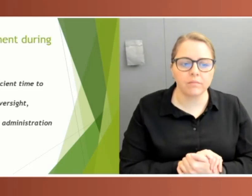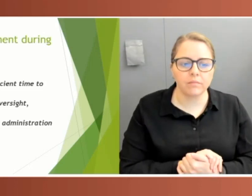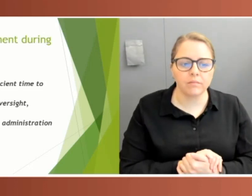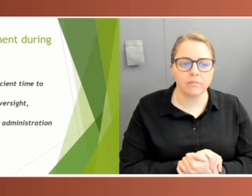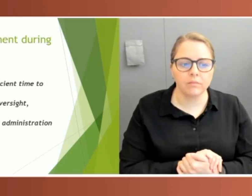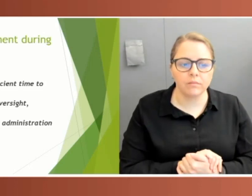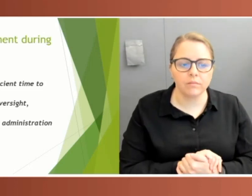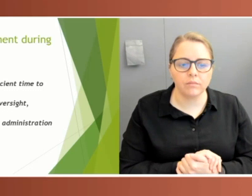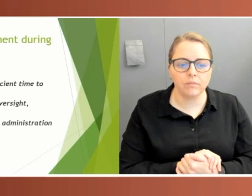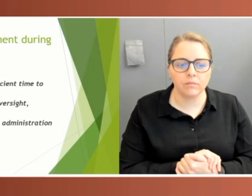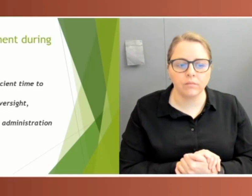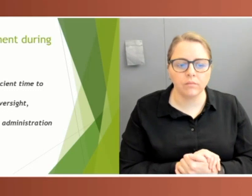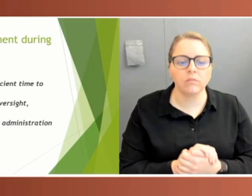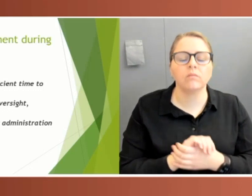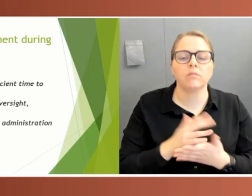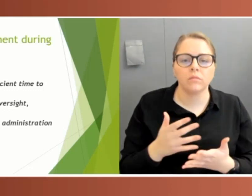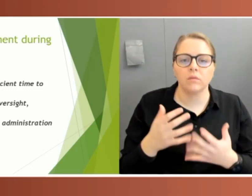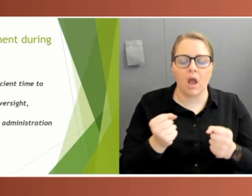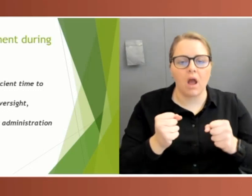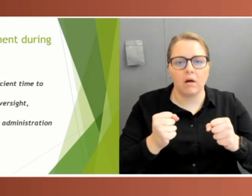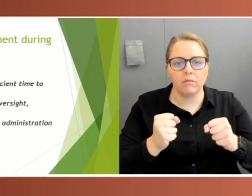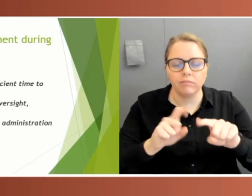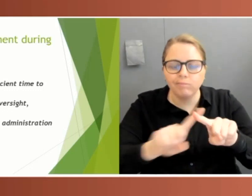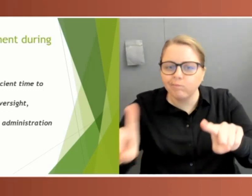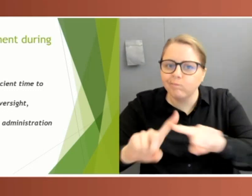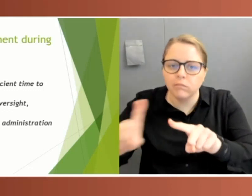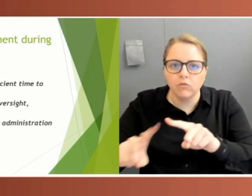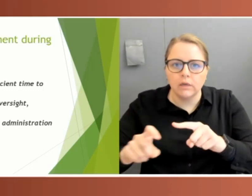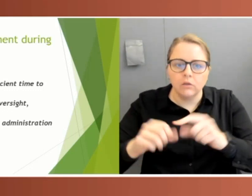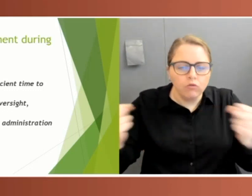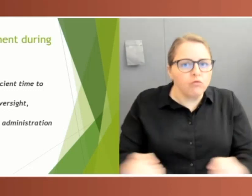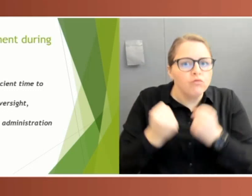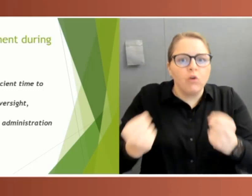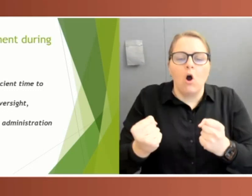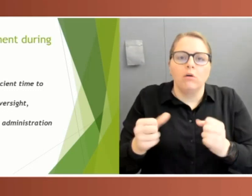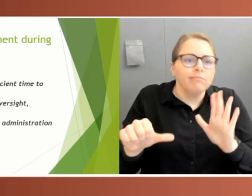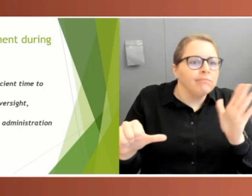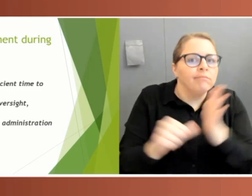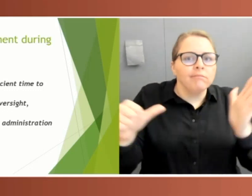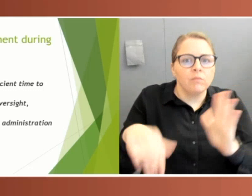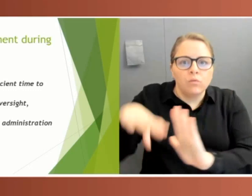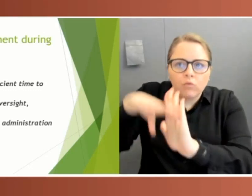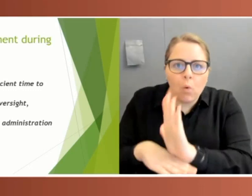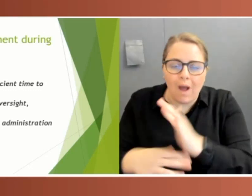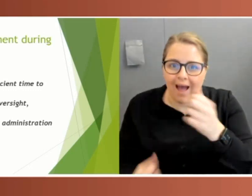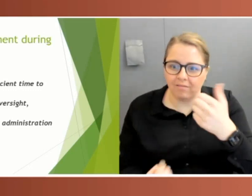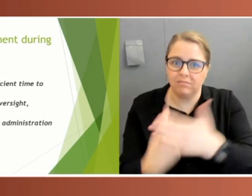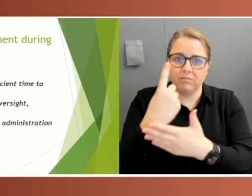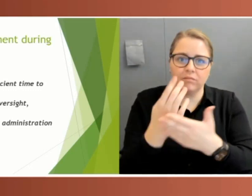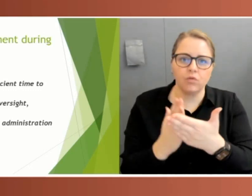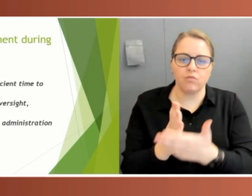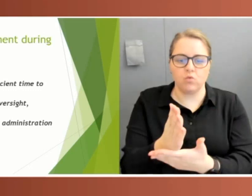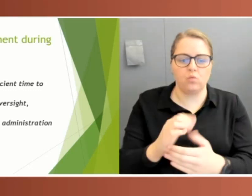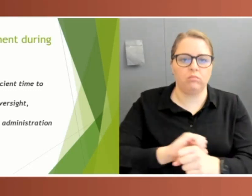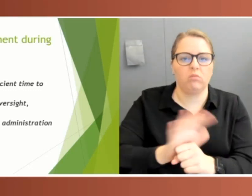extraordinary decisions to be made that affect liberties that we simply would not countenance at any other time. And given those